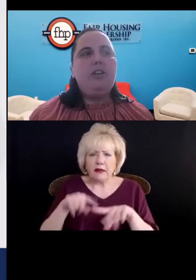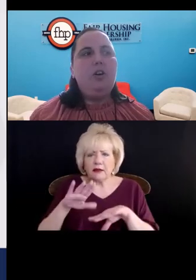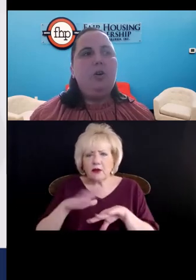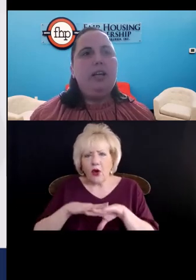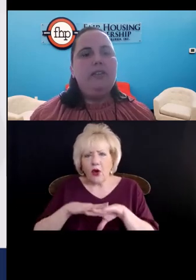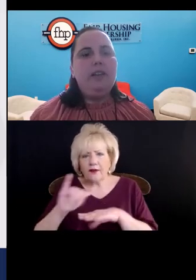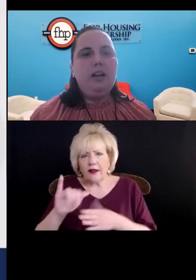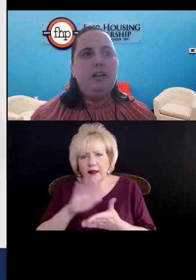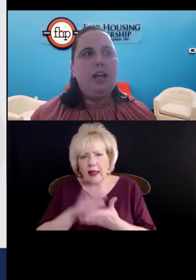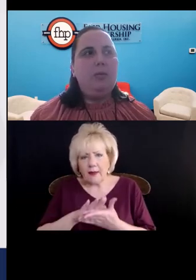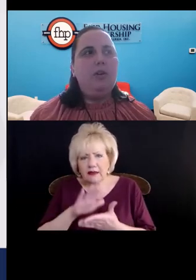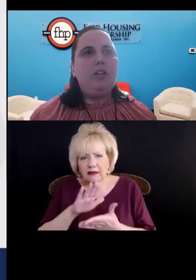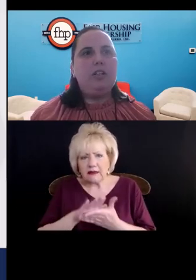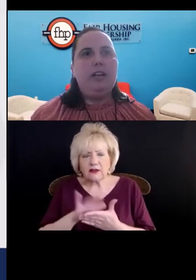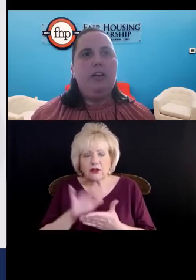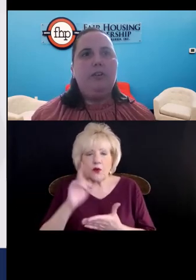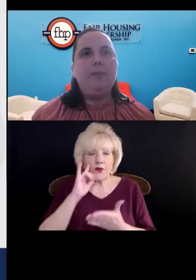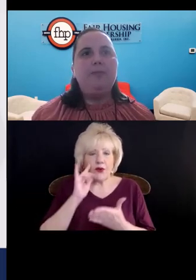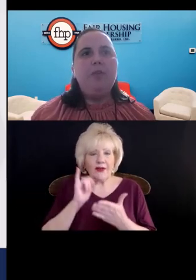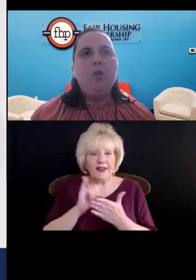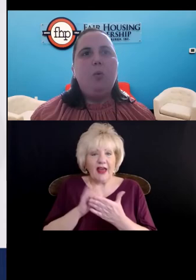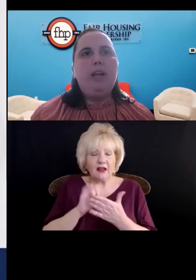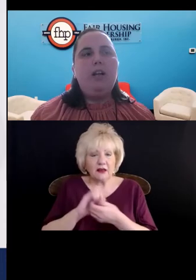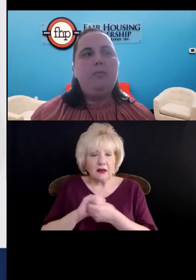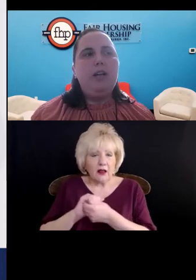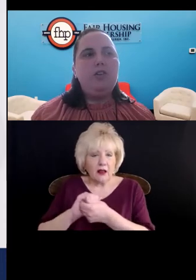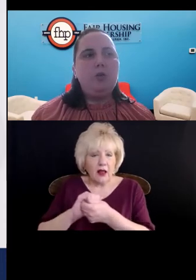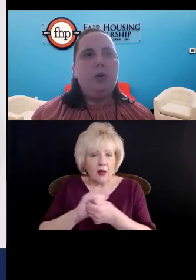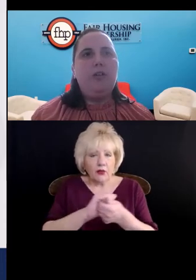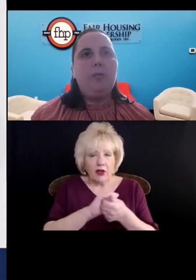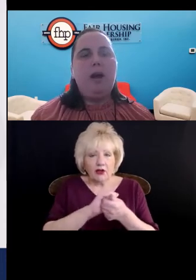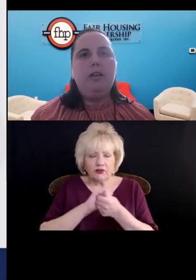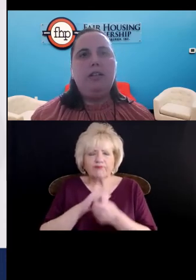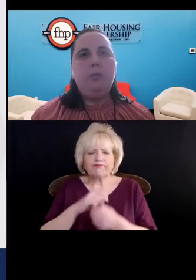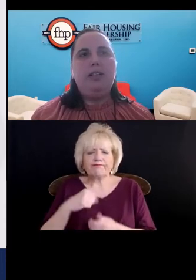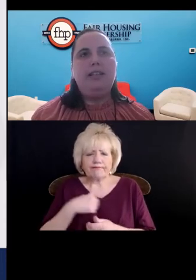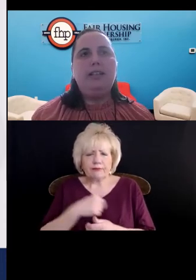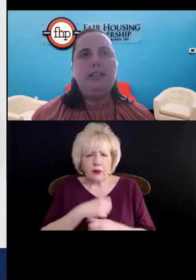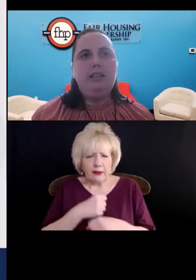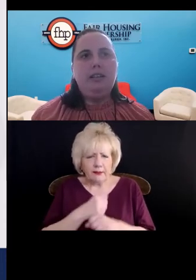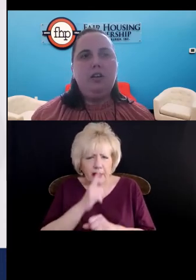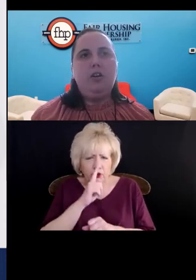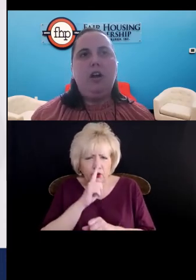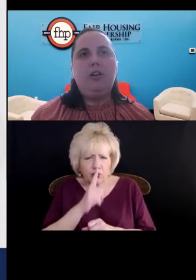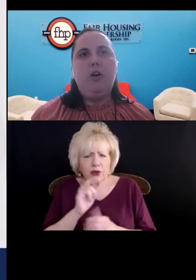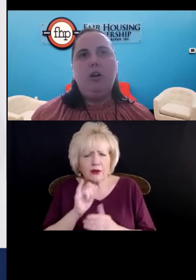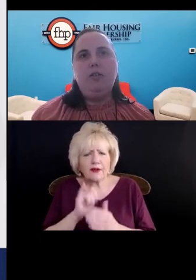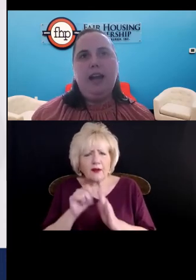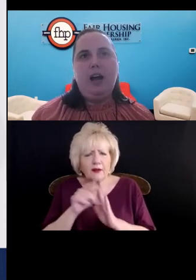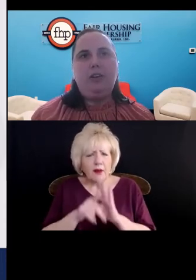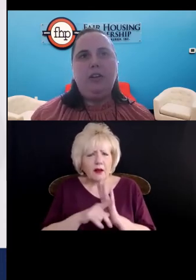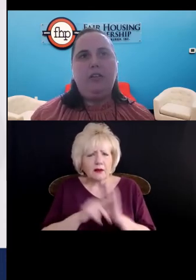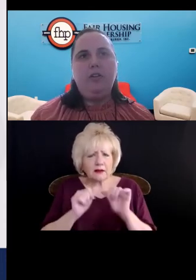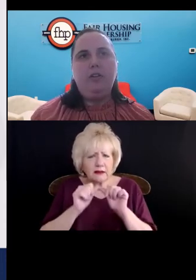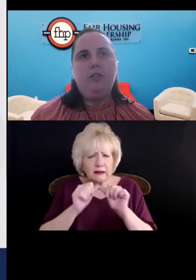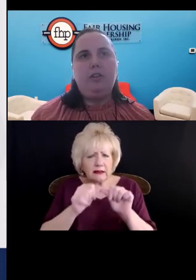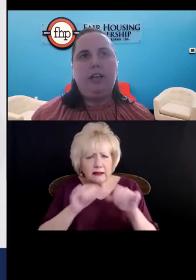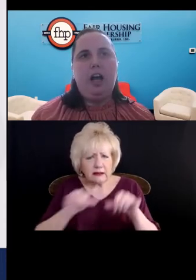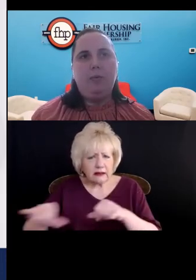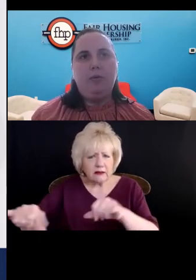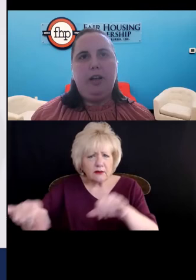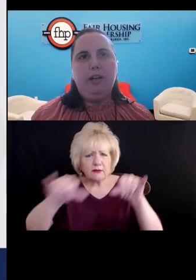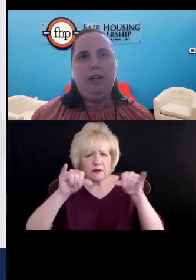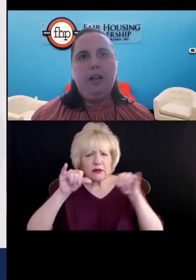And so in that collaboration and effort, we made sure that the policy was consistent across all of the housing that the